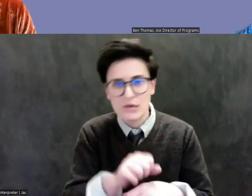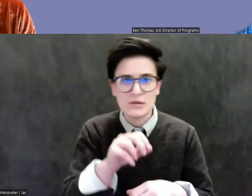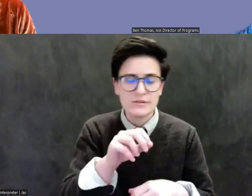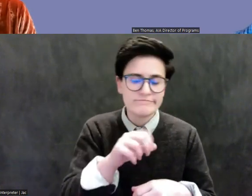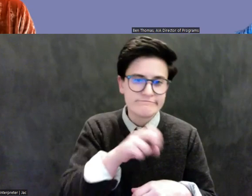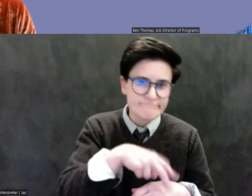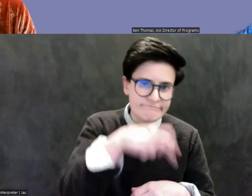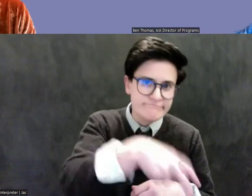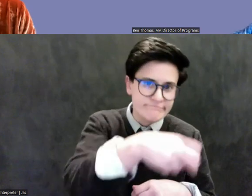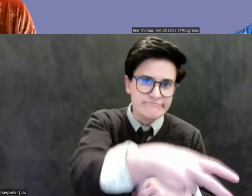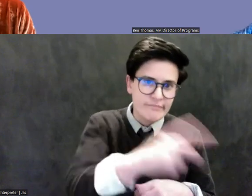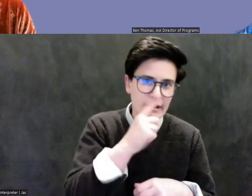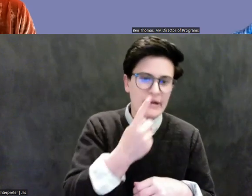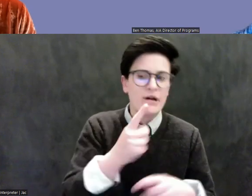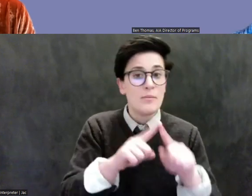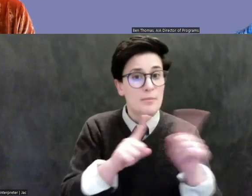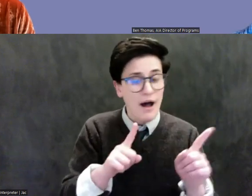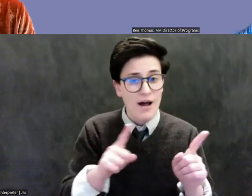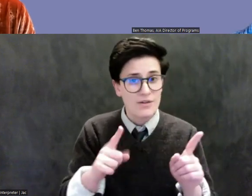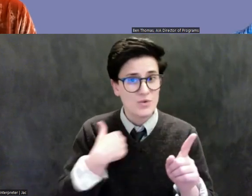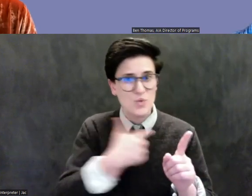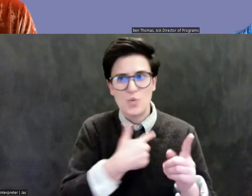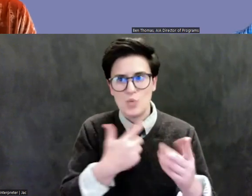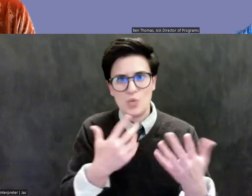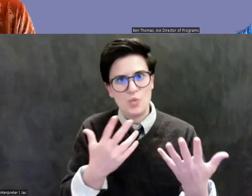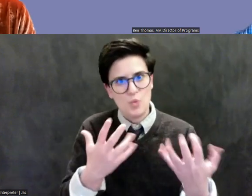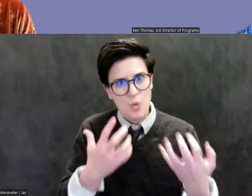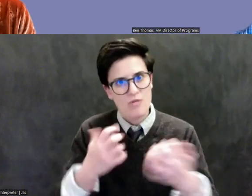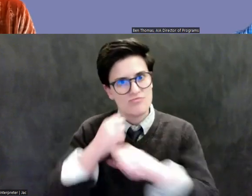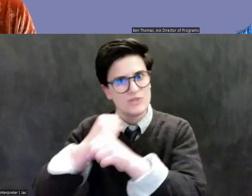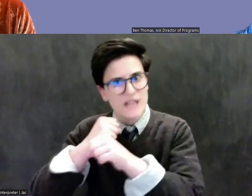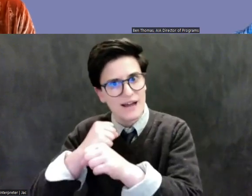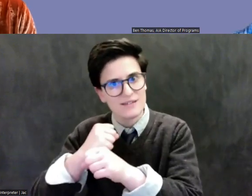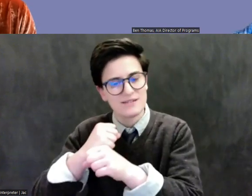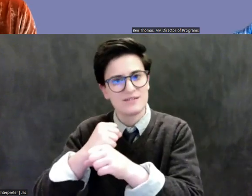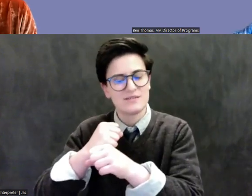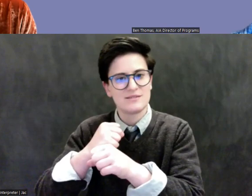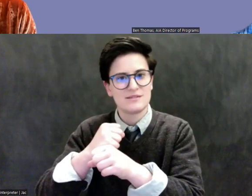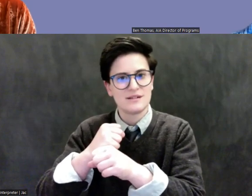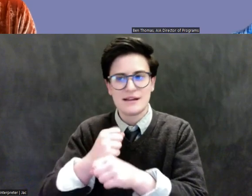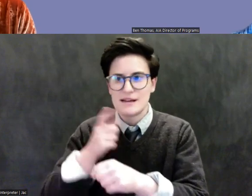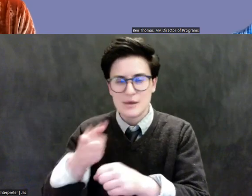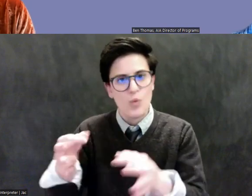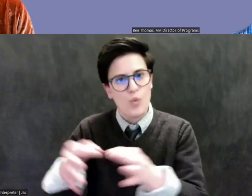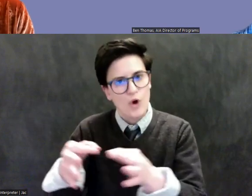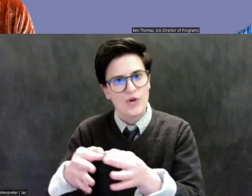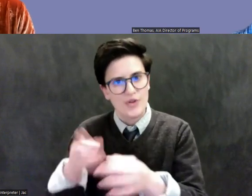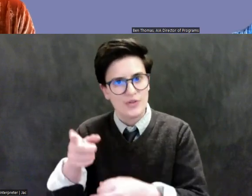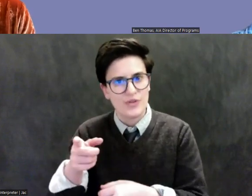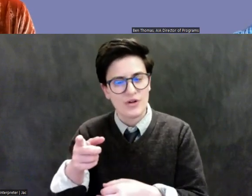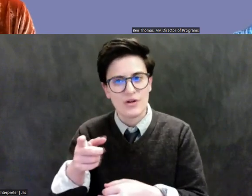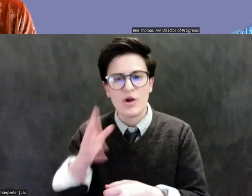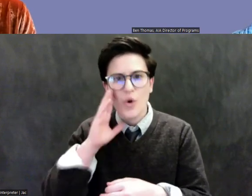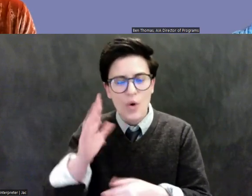toward trafficking, the, the protections that laws like that would put in place, I do think would also help protect the good faith